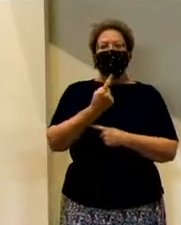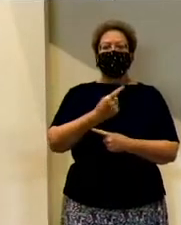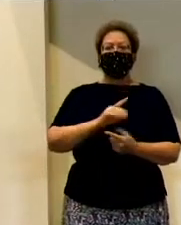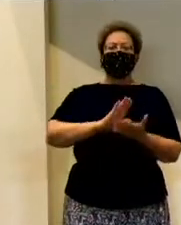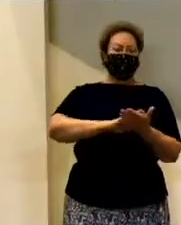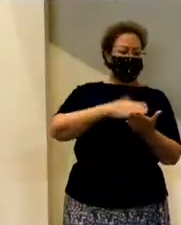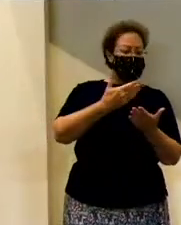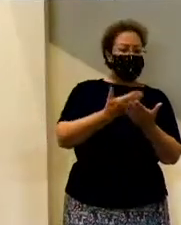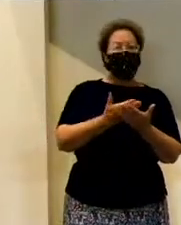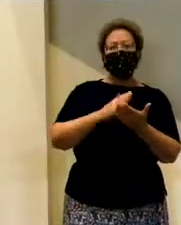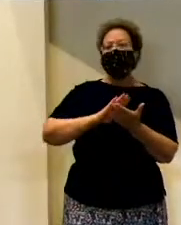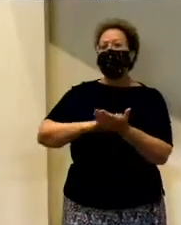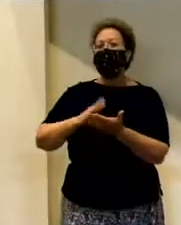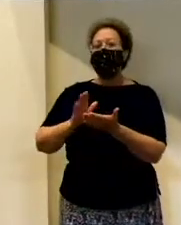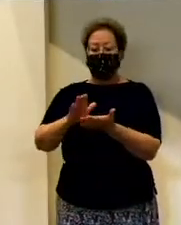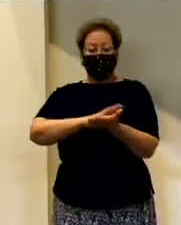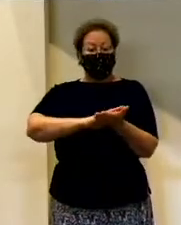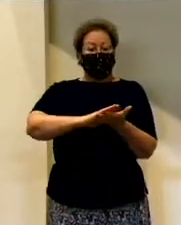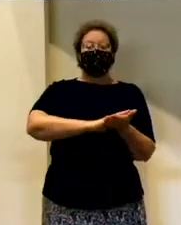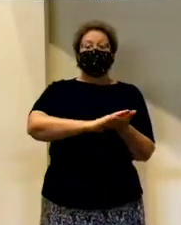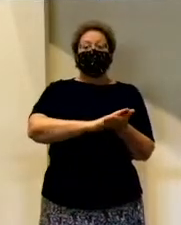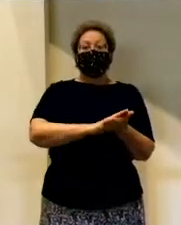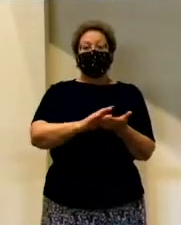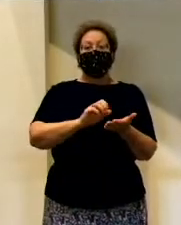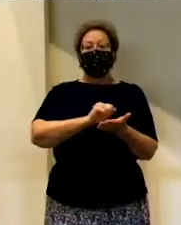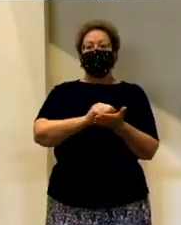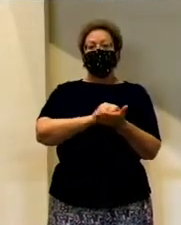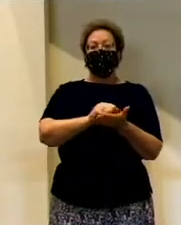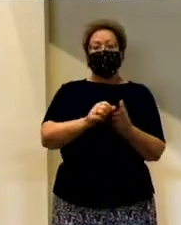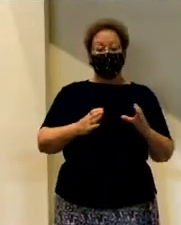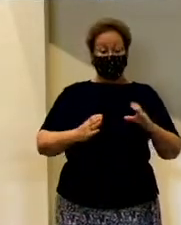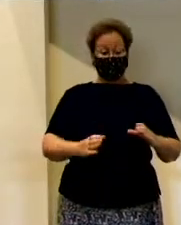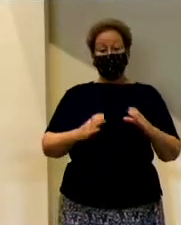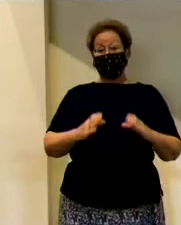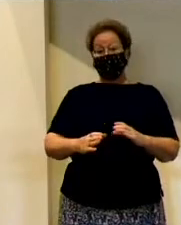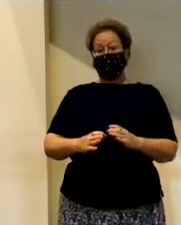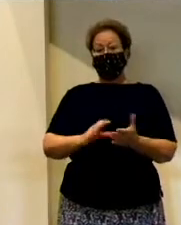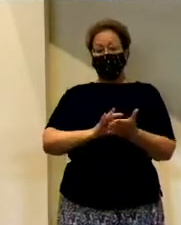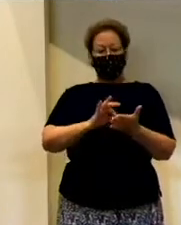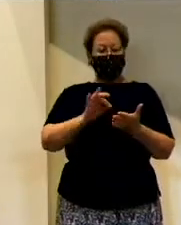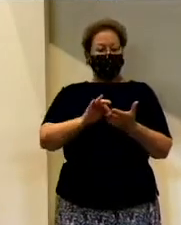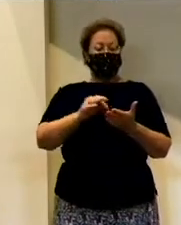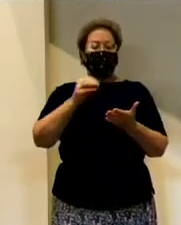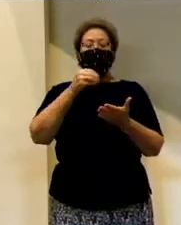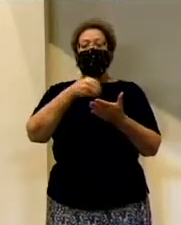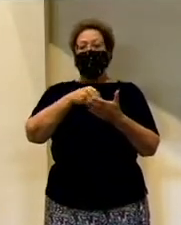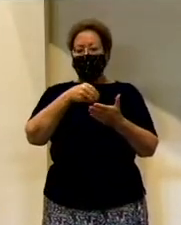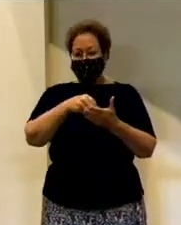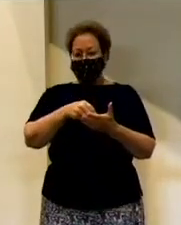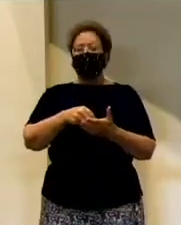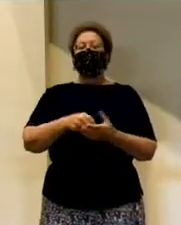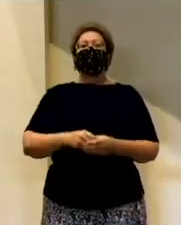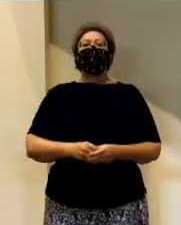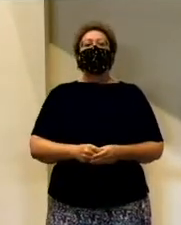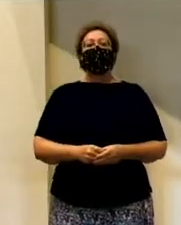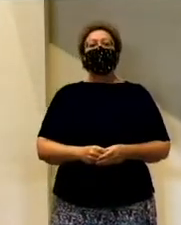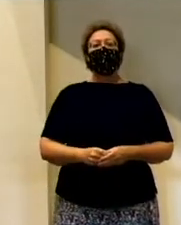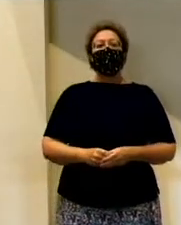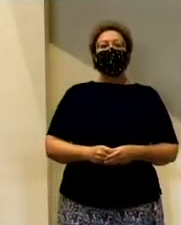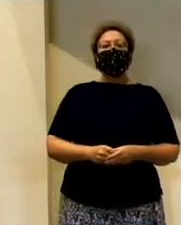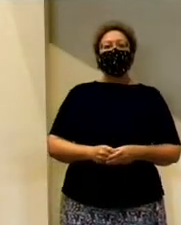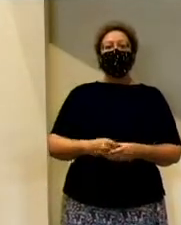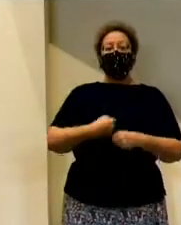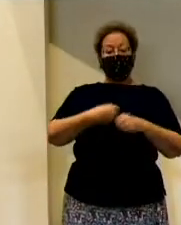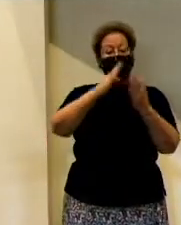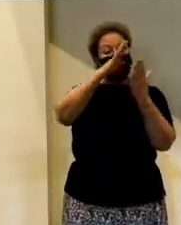how to prep and cook and clean up after a meal. Well, they'd learn how to count money and give change. They'd learn how to make a